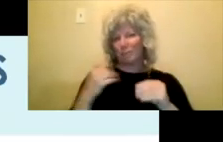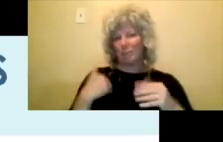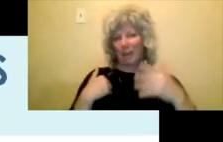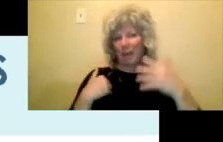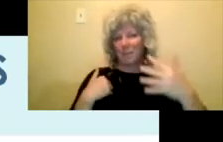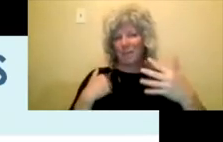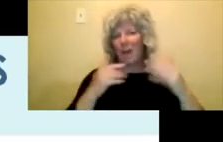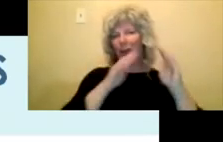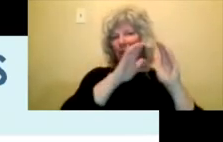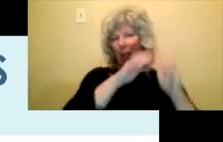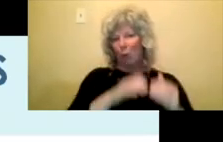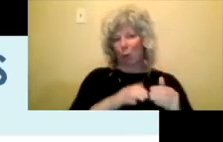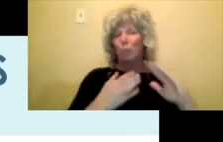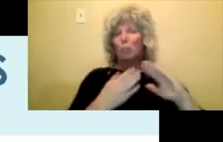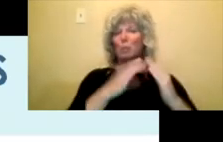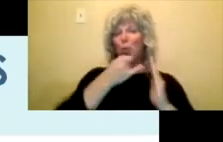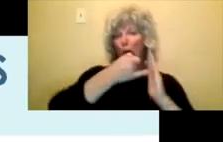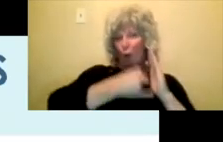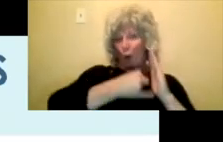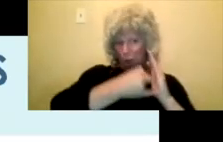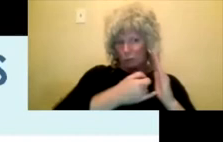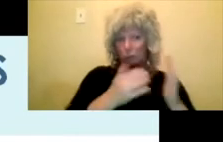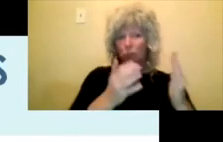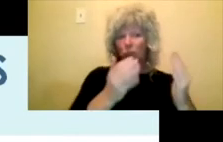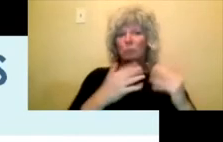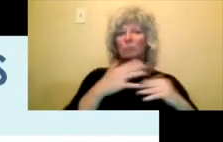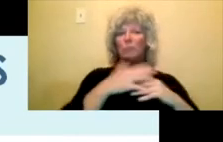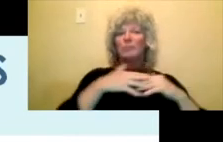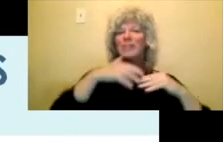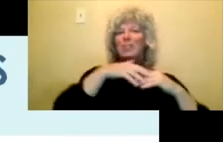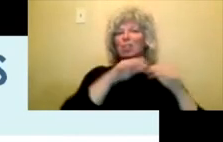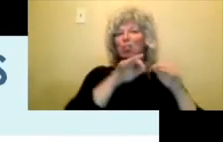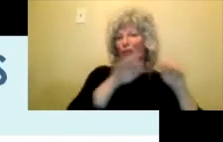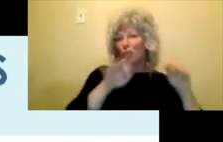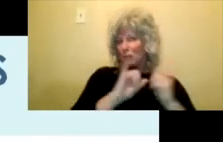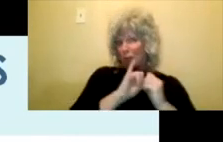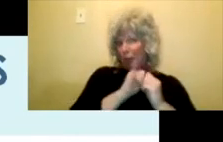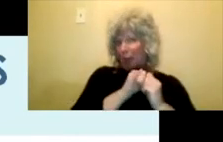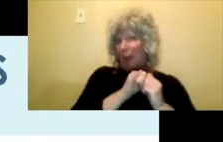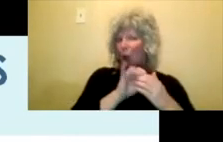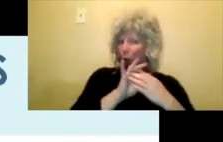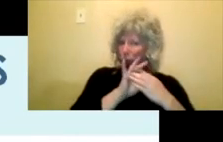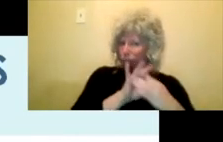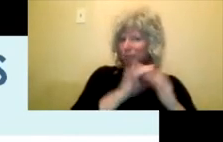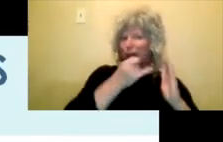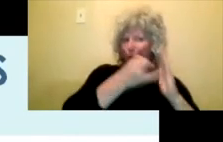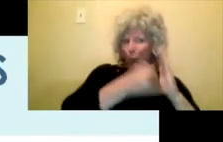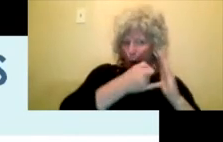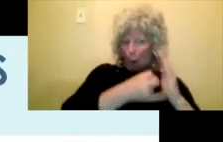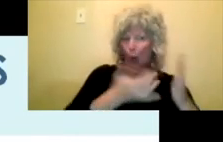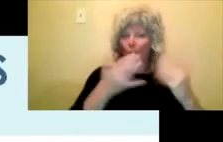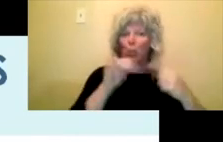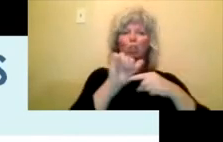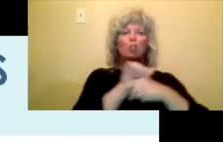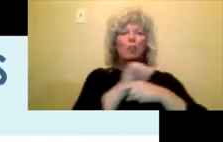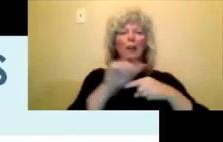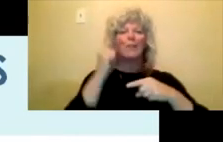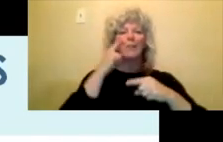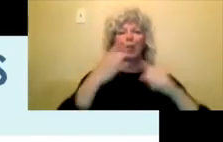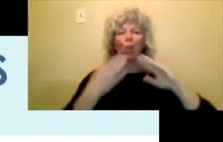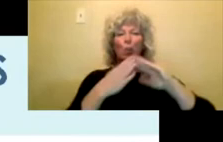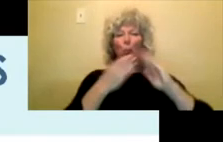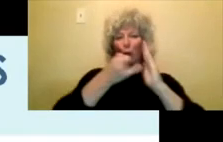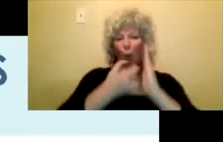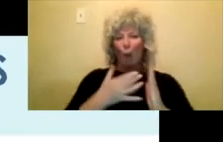projects, uh, Indigenous languages through the arts, training for community artists and animators, Indigenous